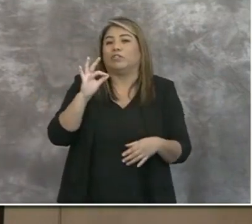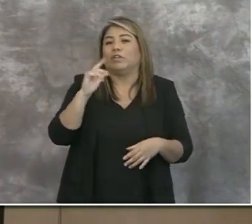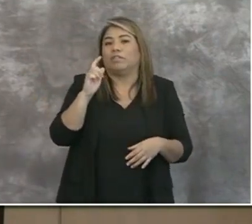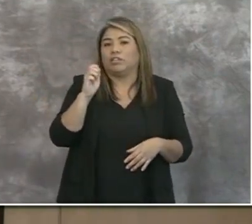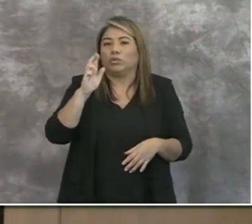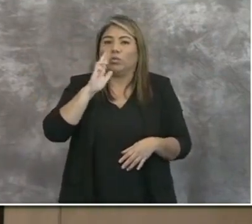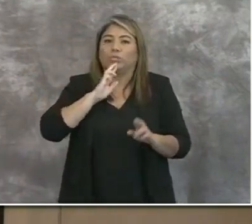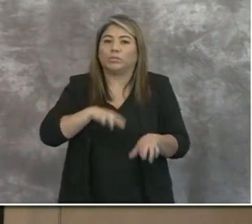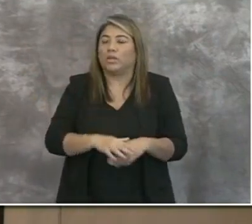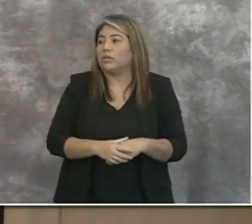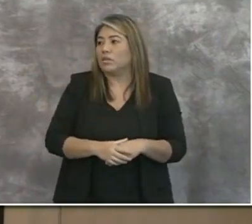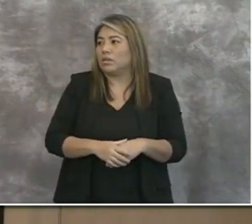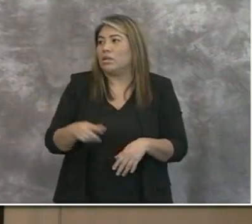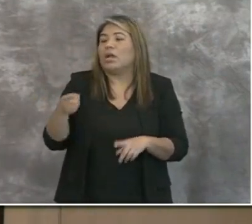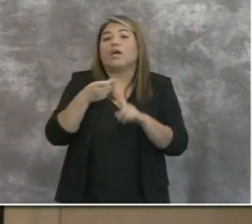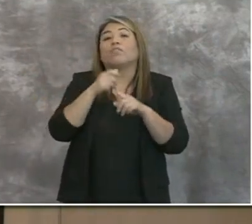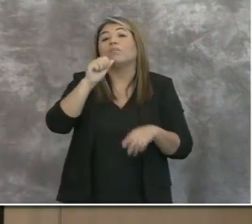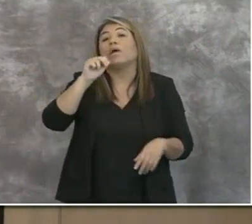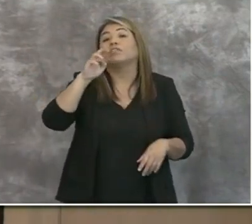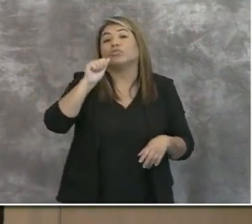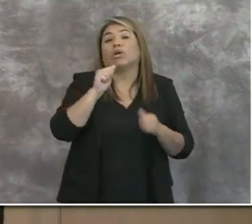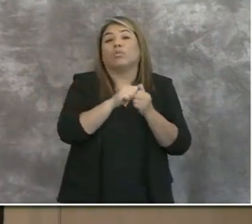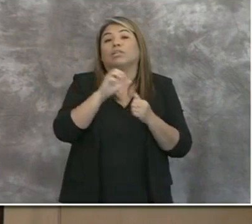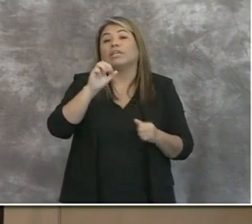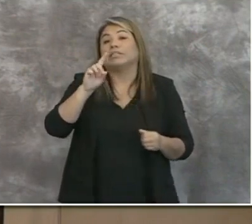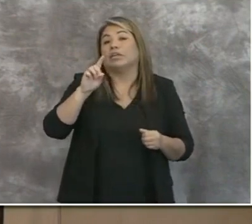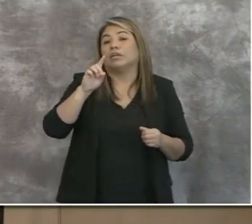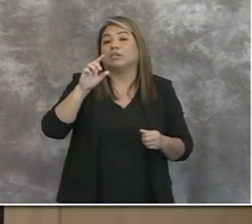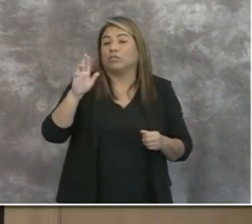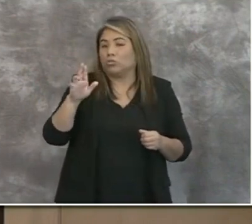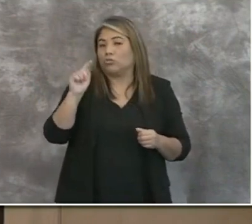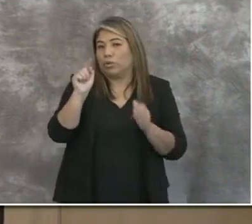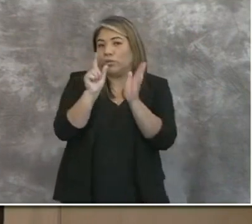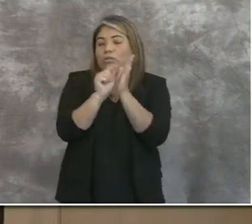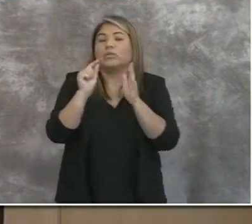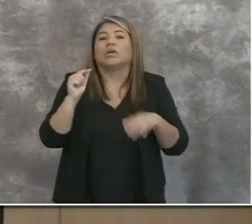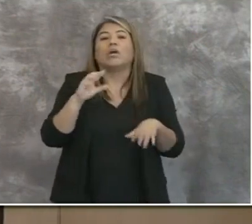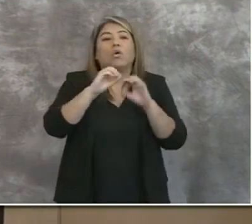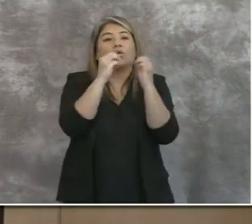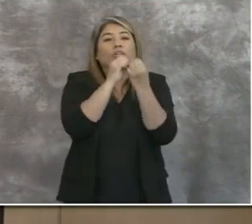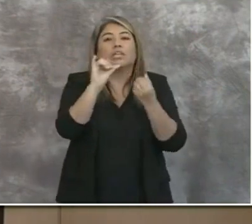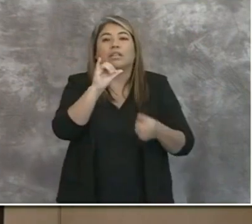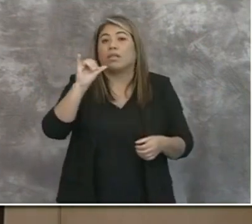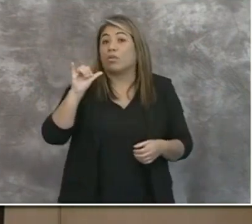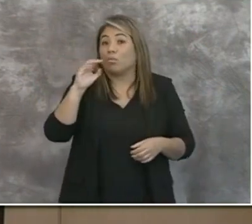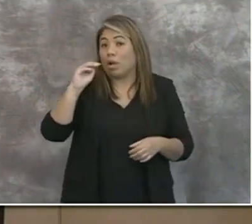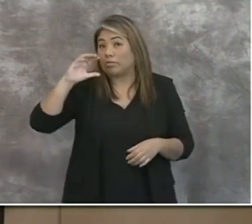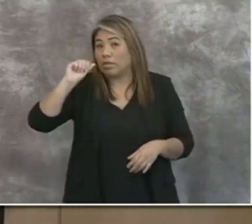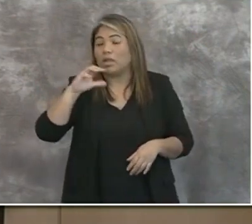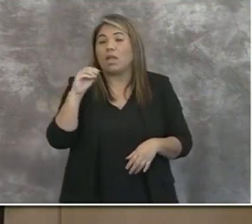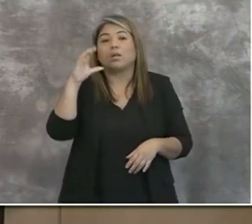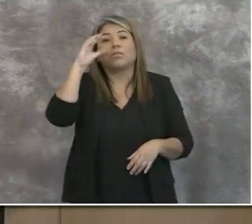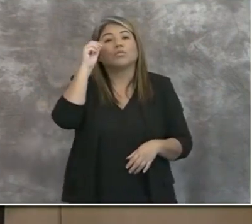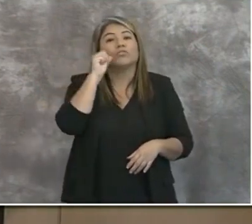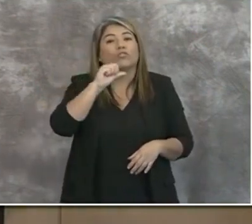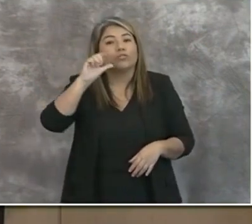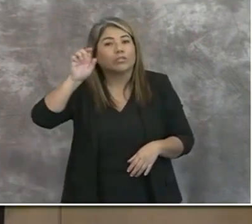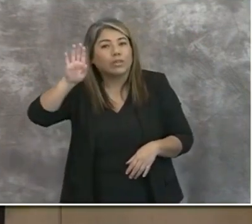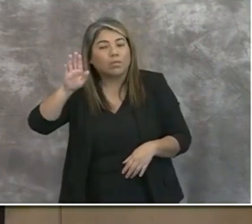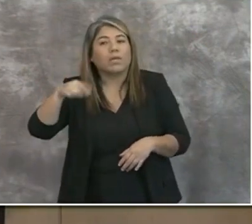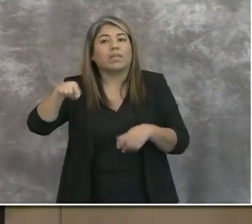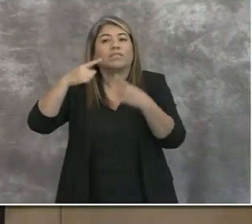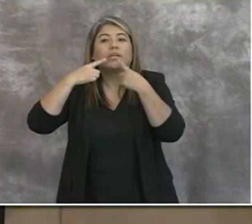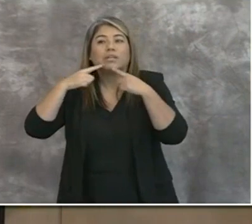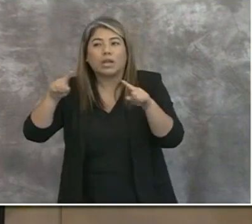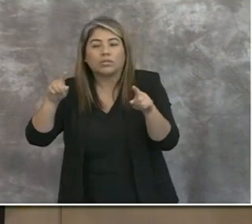respond. And this is from Andrea with the San Diego Union Tribune. Organizations like the YMCA and the Boys and Girls Club have